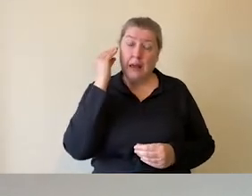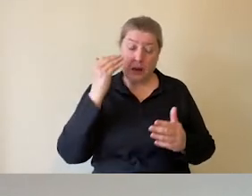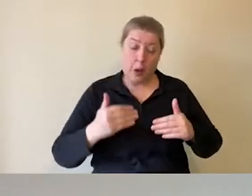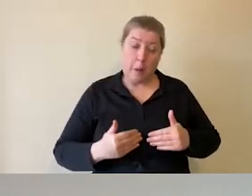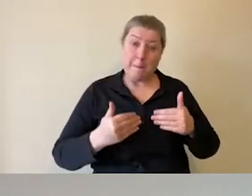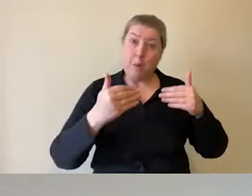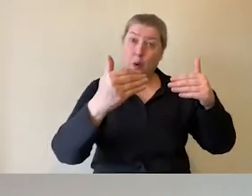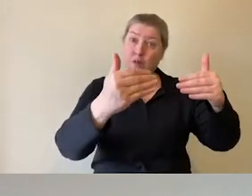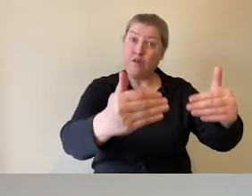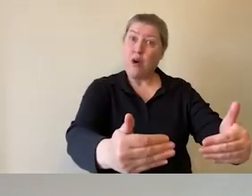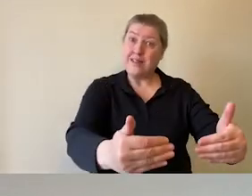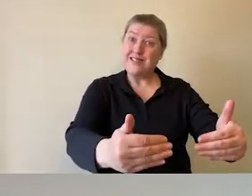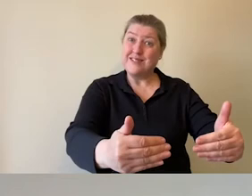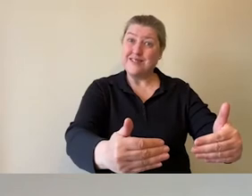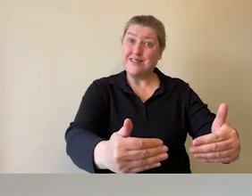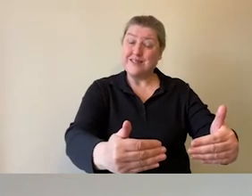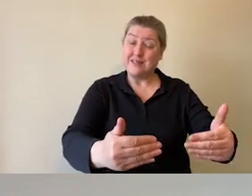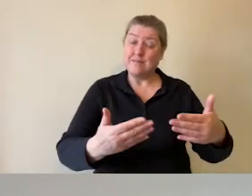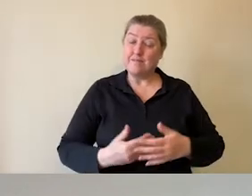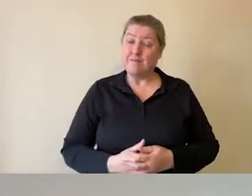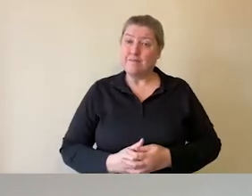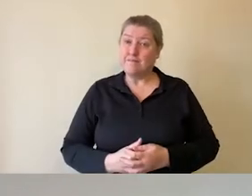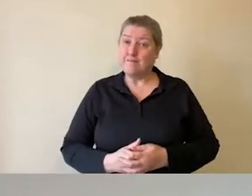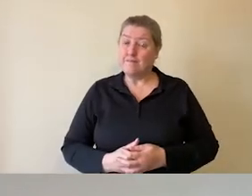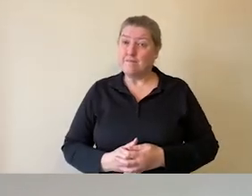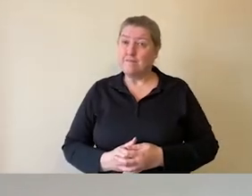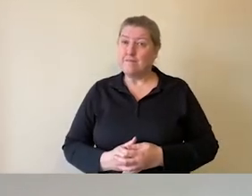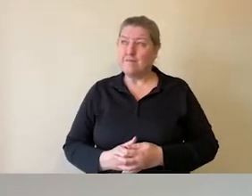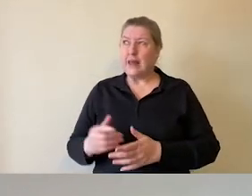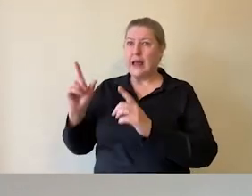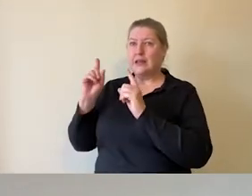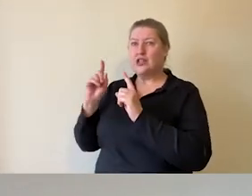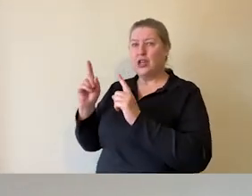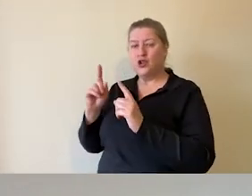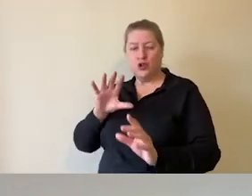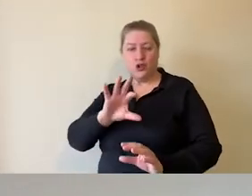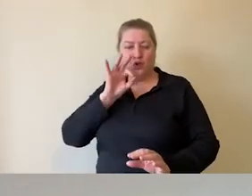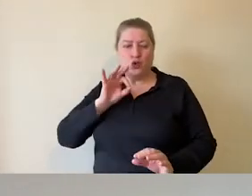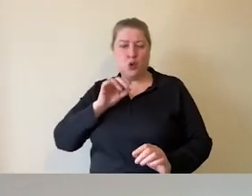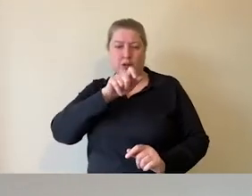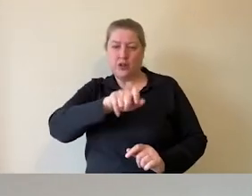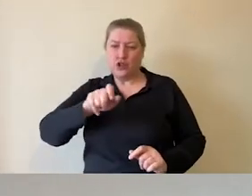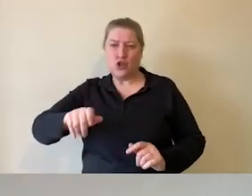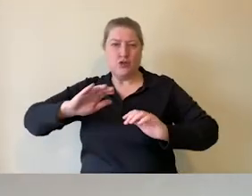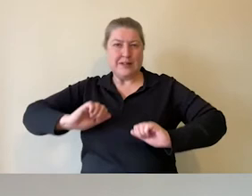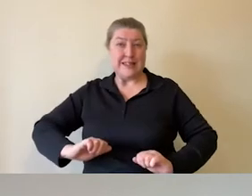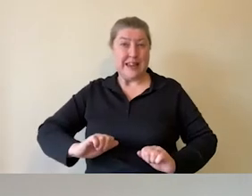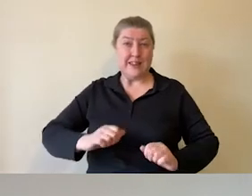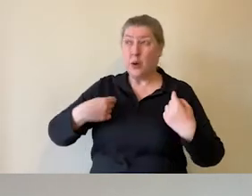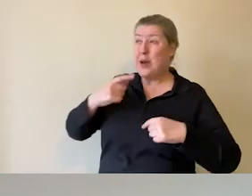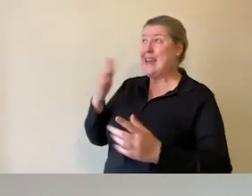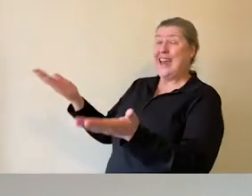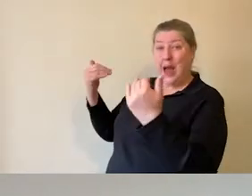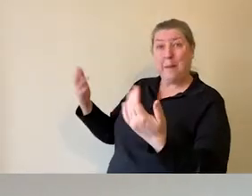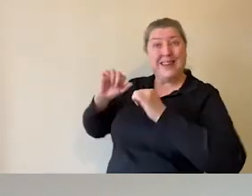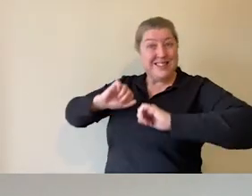front of the group when the workshop starts. Teachers can select where they want pupils to sit. We say come in, come in,